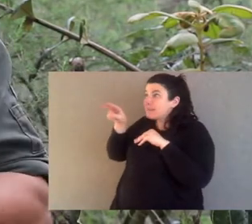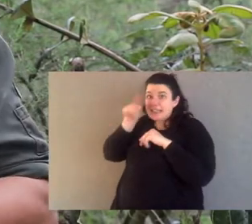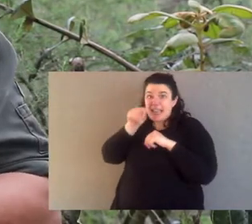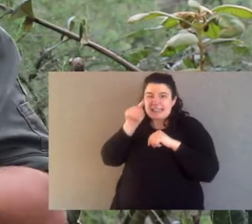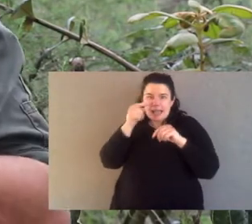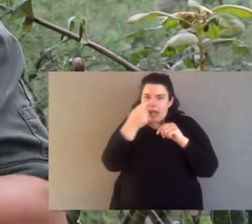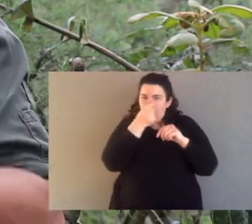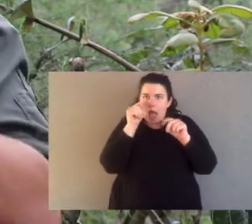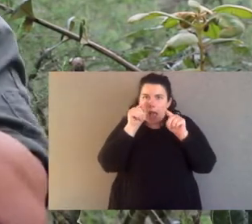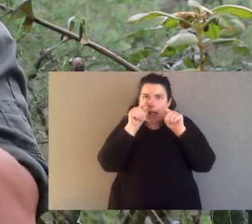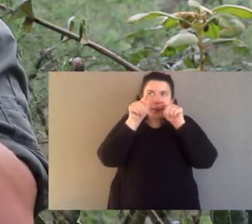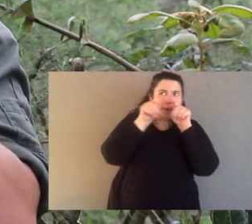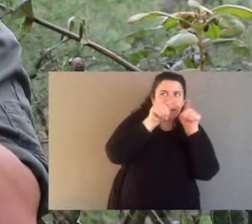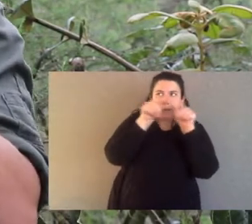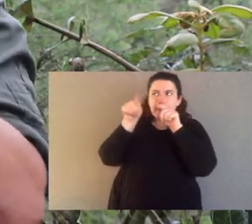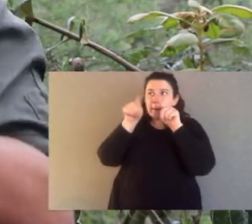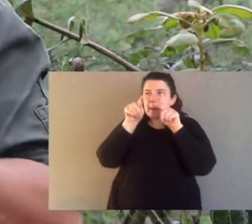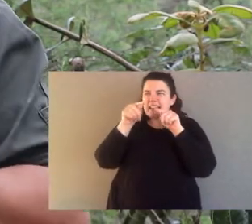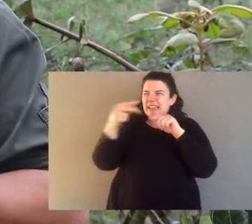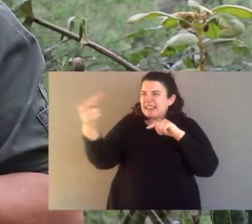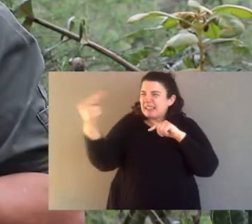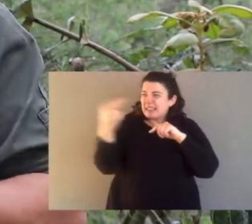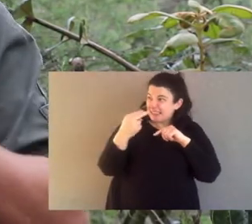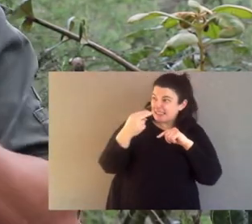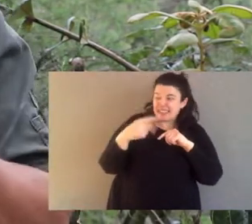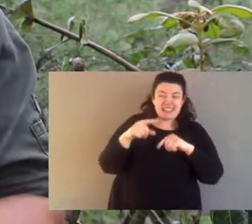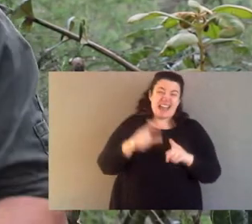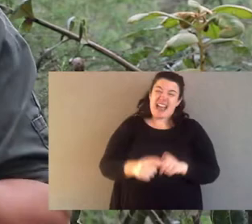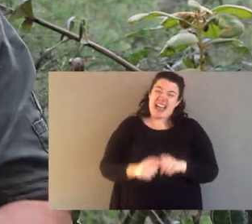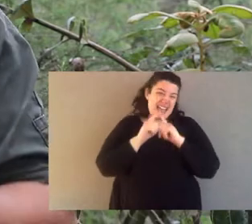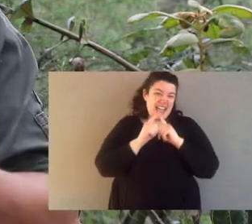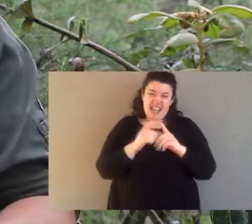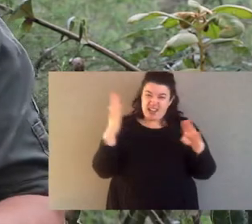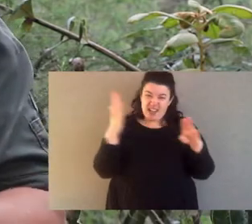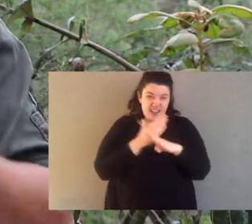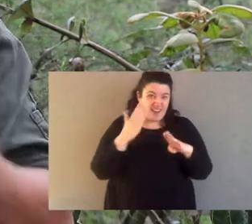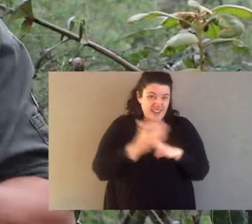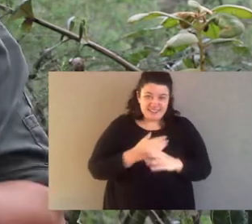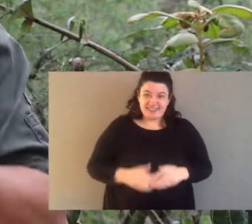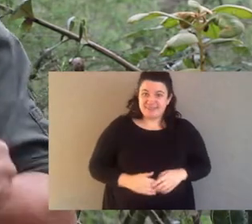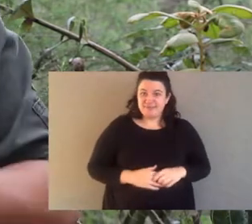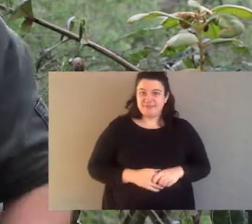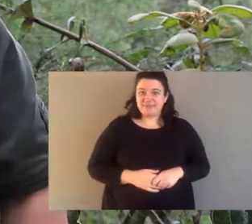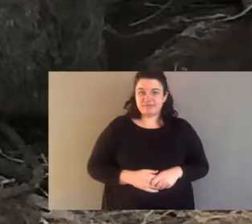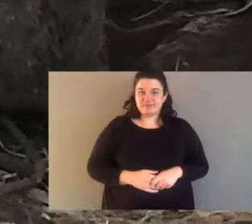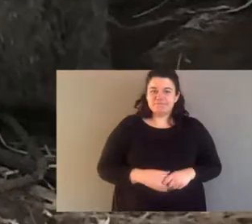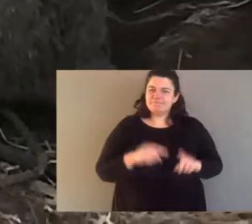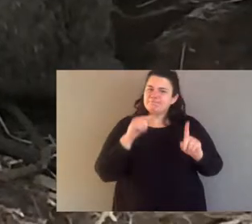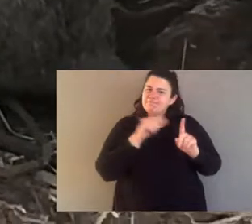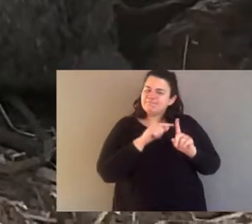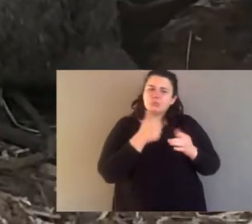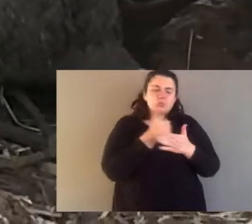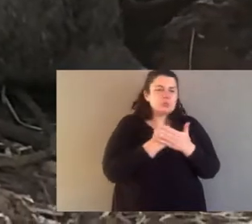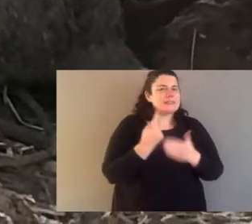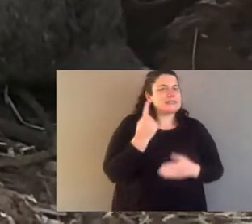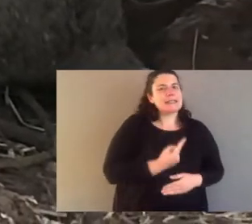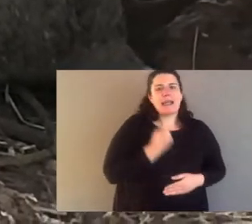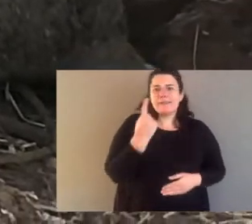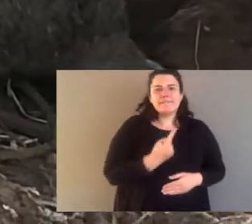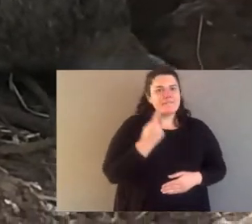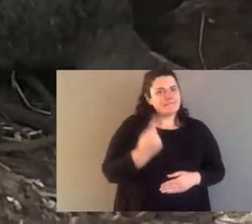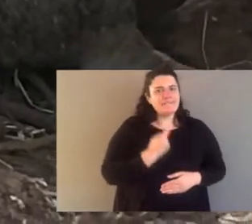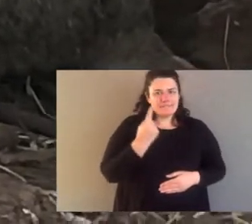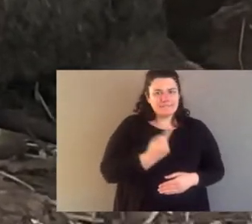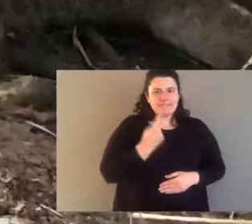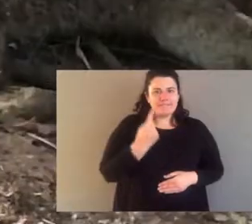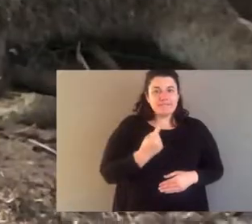and I've spotted them where there's some little beady eyes poking out of that nest, but they're really well camouflaged, really well hidden. The potteroos are really